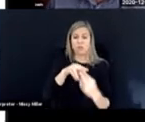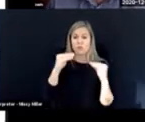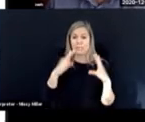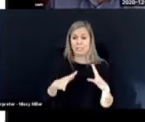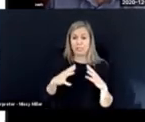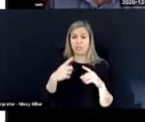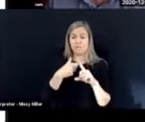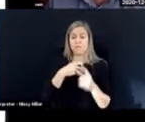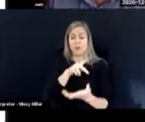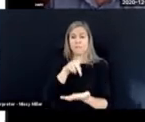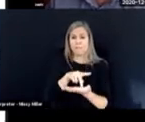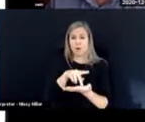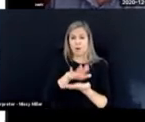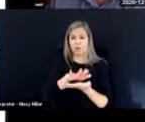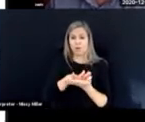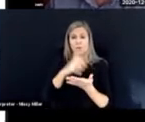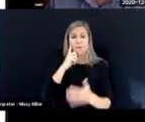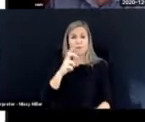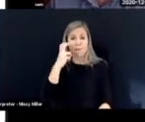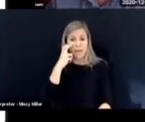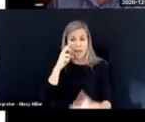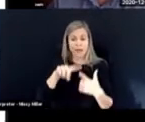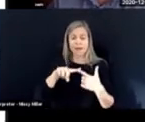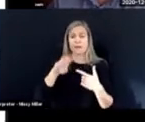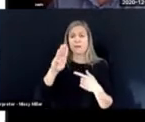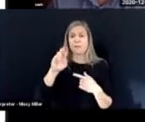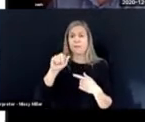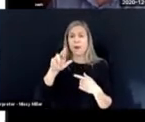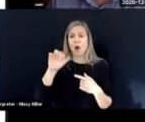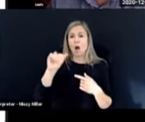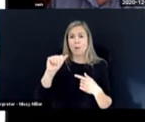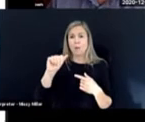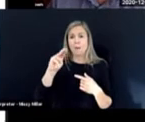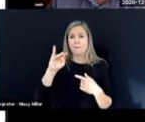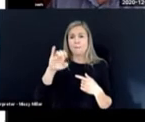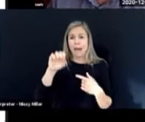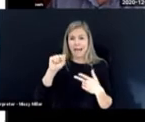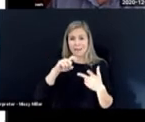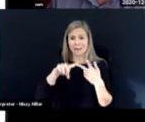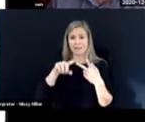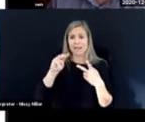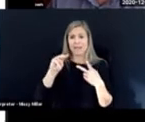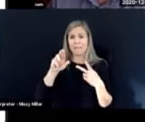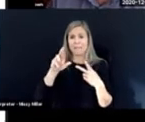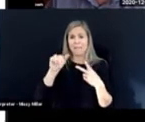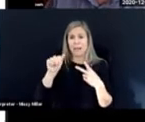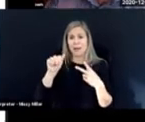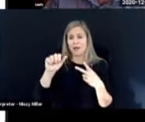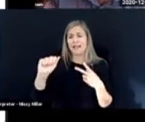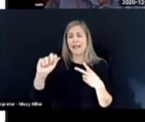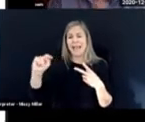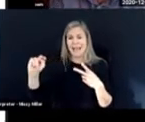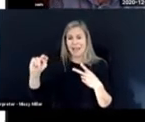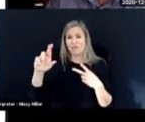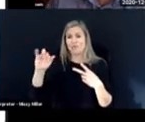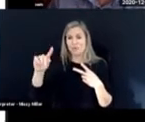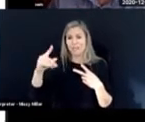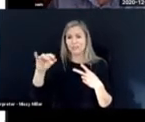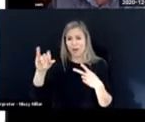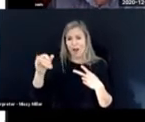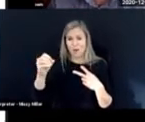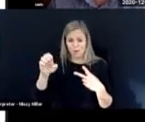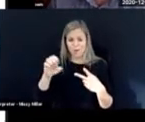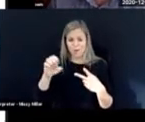experienced teachers from Perkins School for the Blind, Barbara Miles and Marianne Ridjo, who I